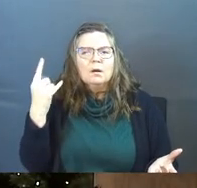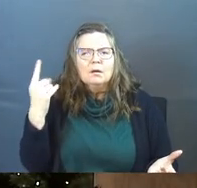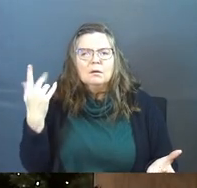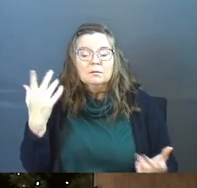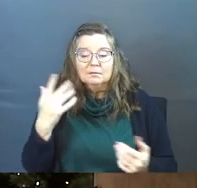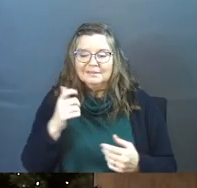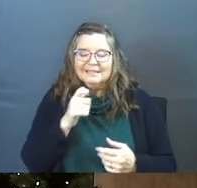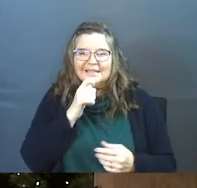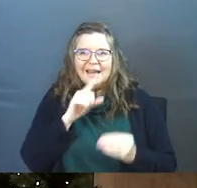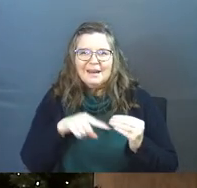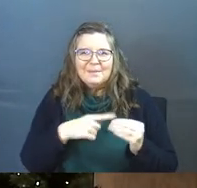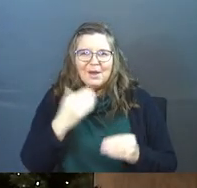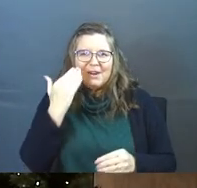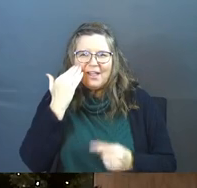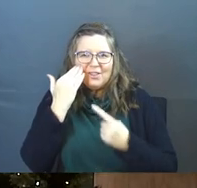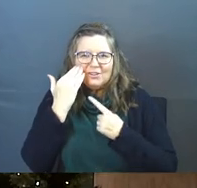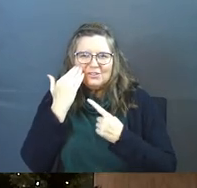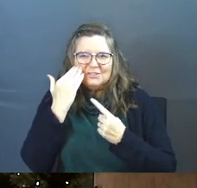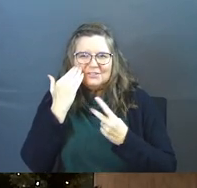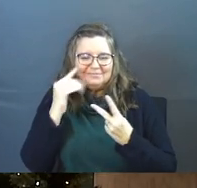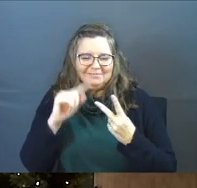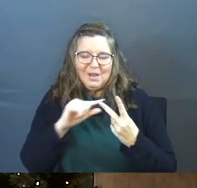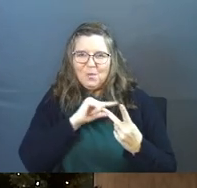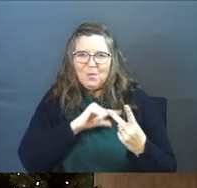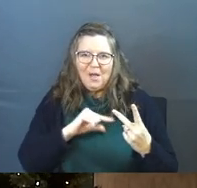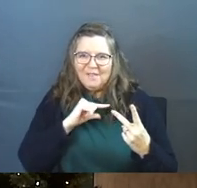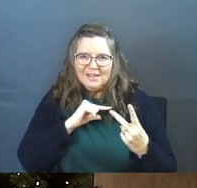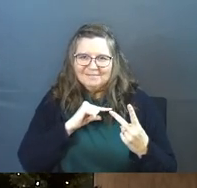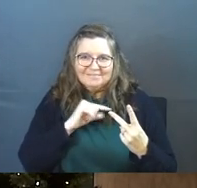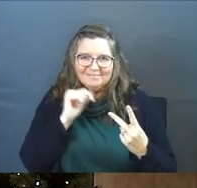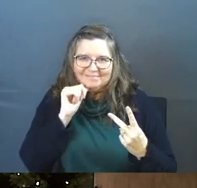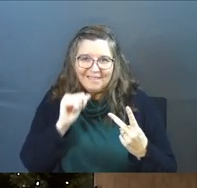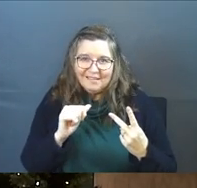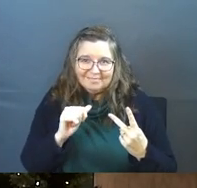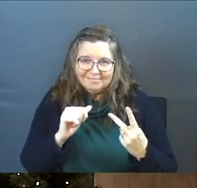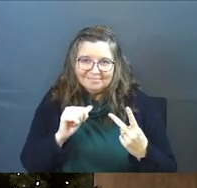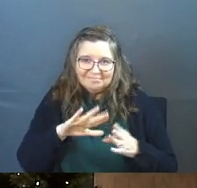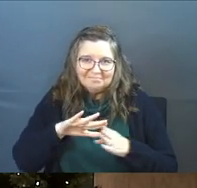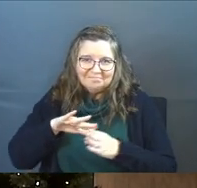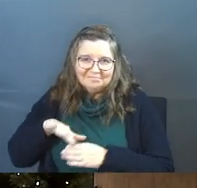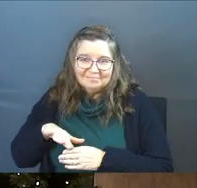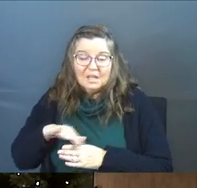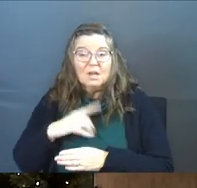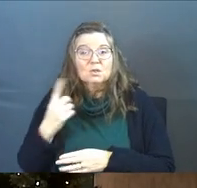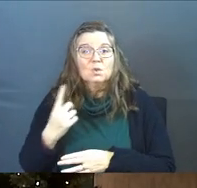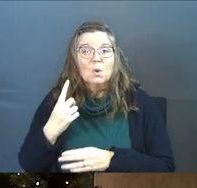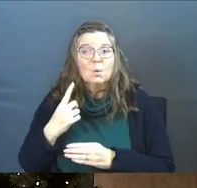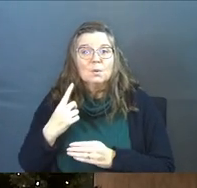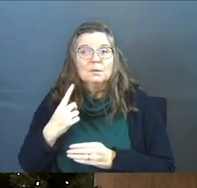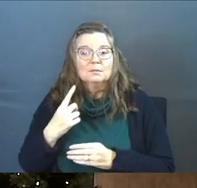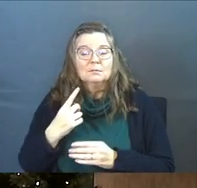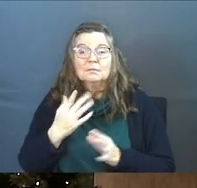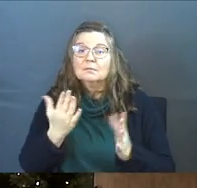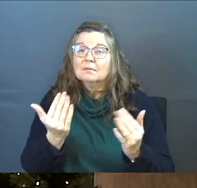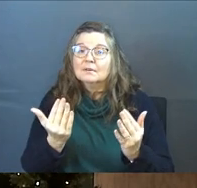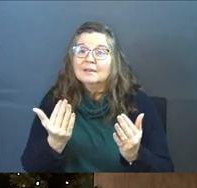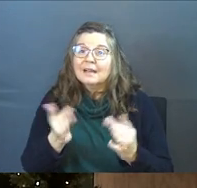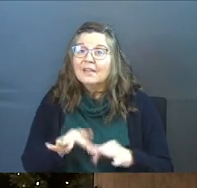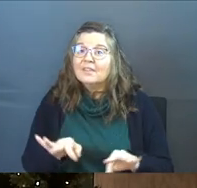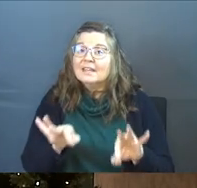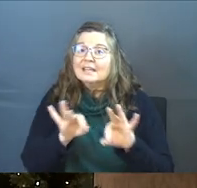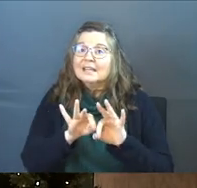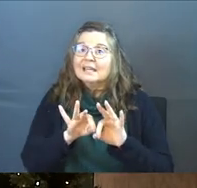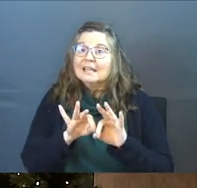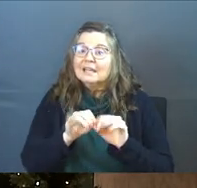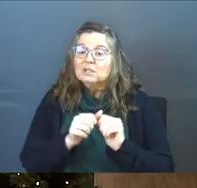it's not about knowledge and qualifications and it never has been. It's always, follow me, the key